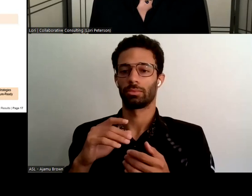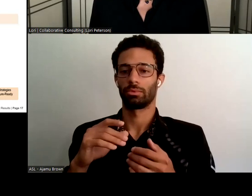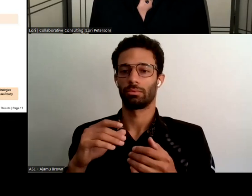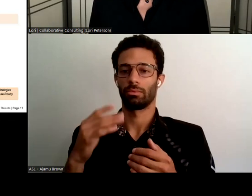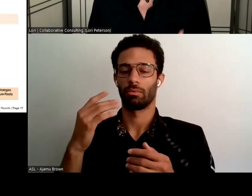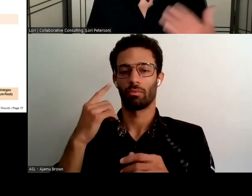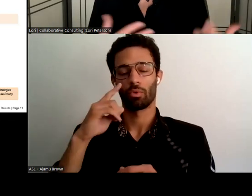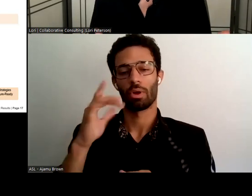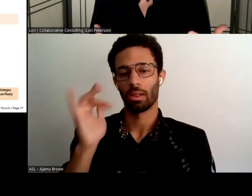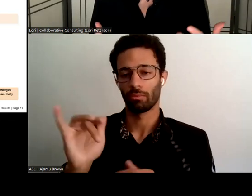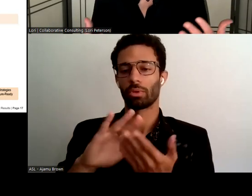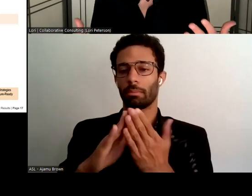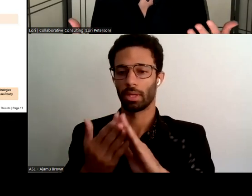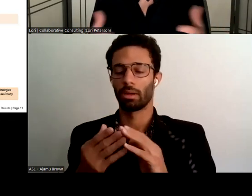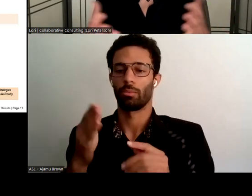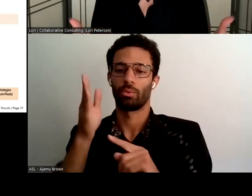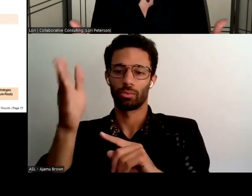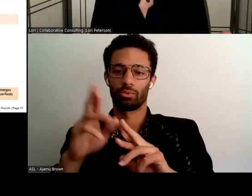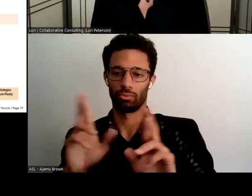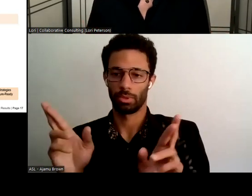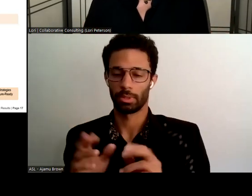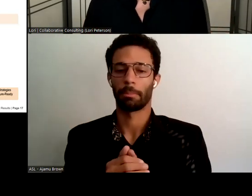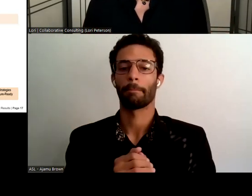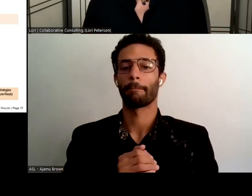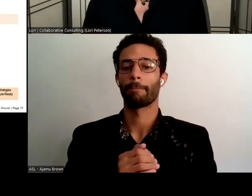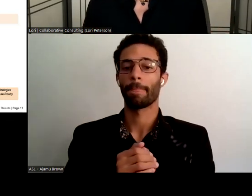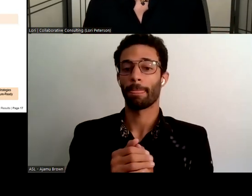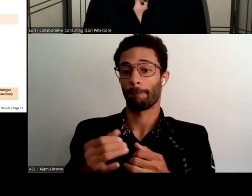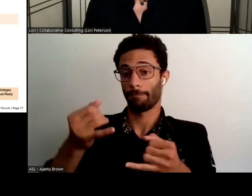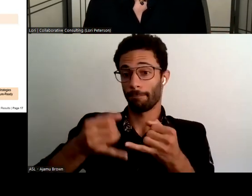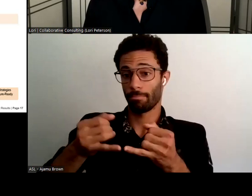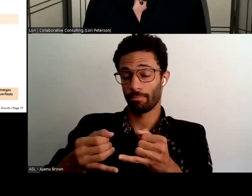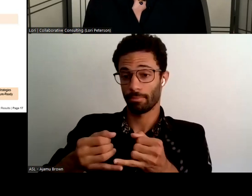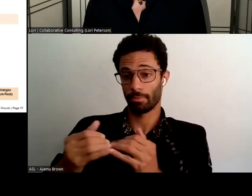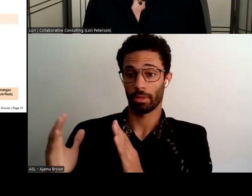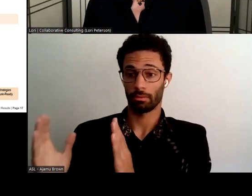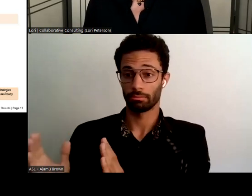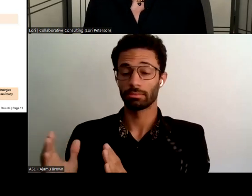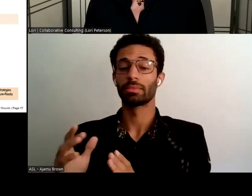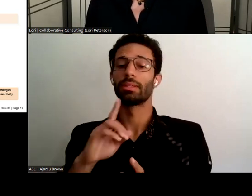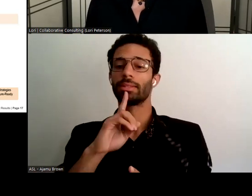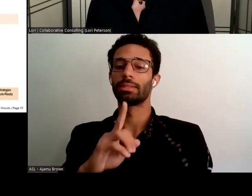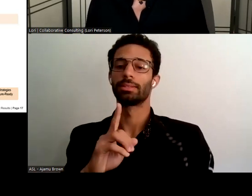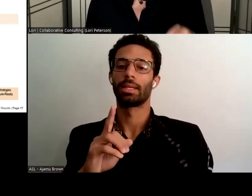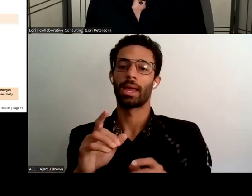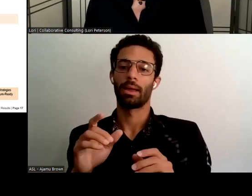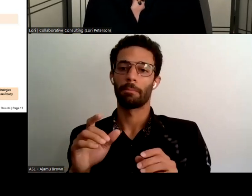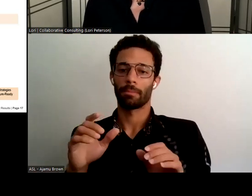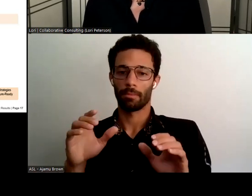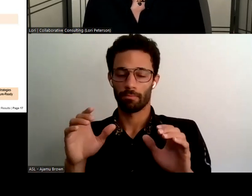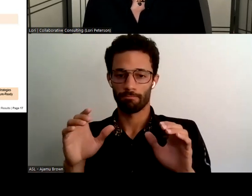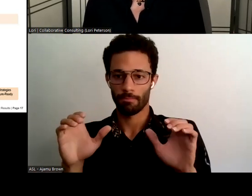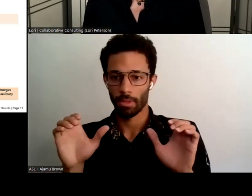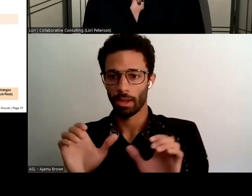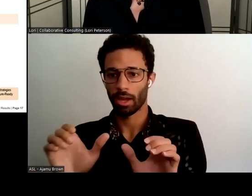aging network and then it ends with the kind of the final deliverable being actionable recommendations in the six